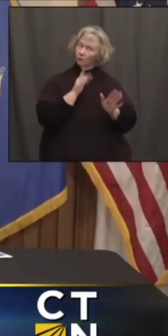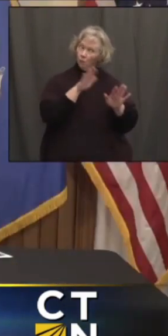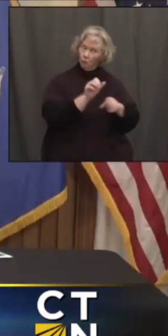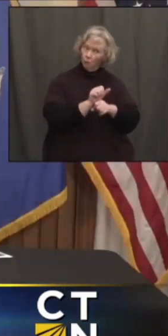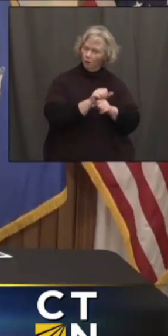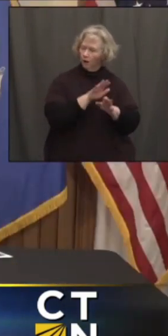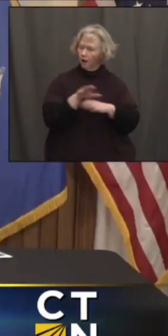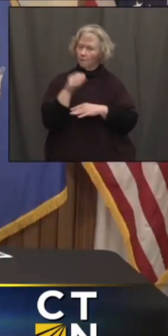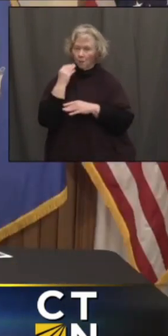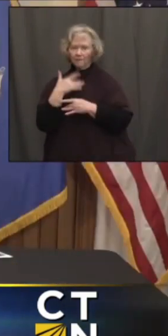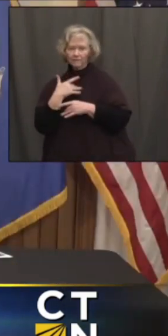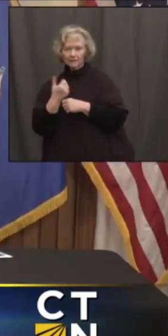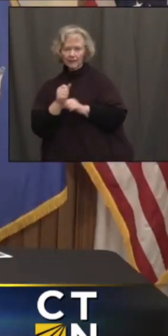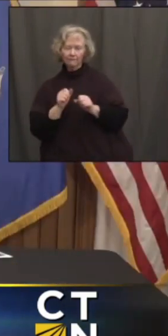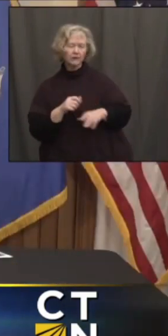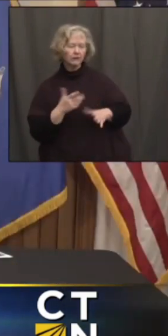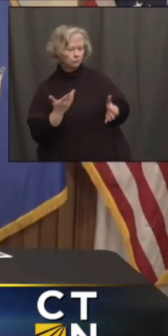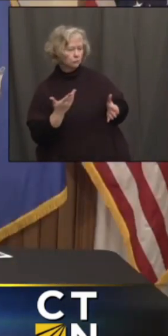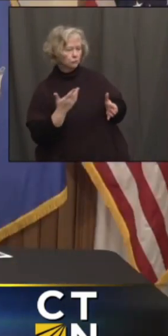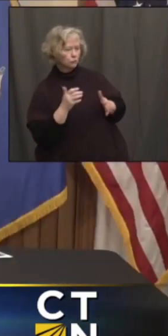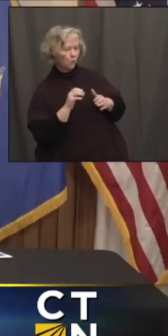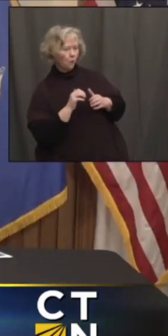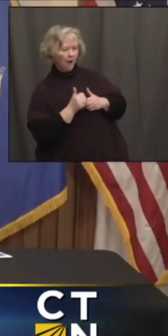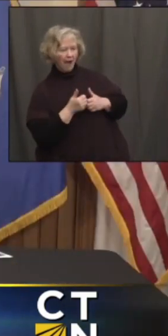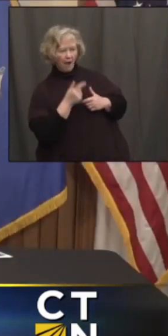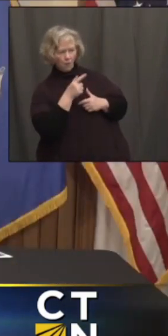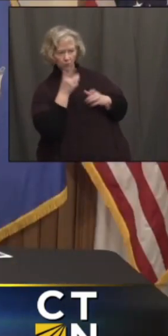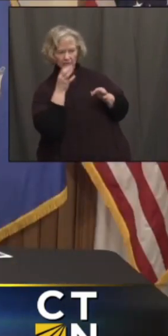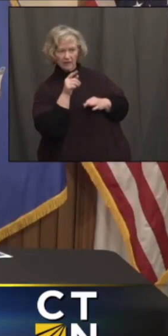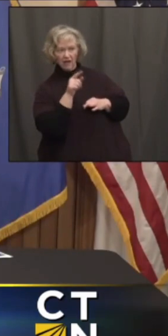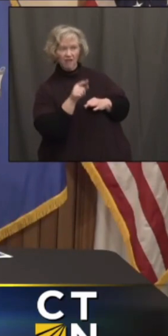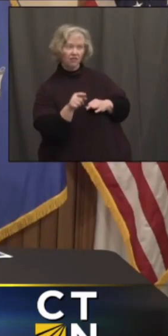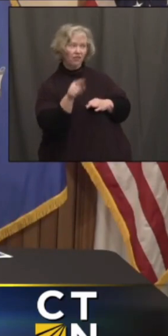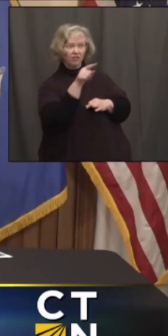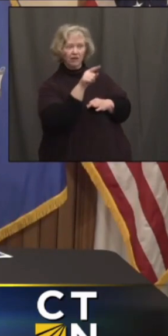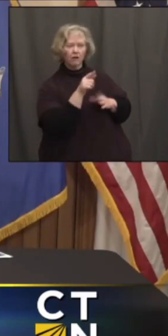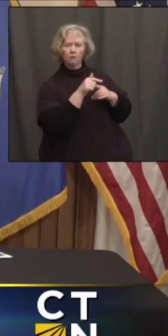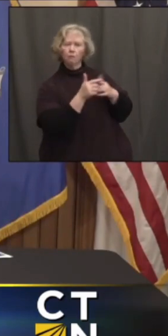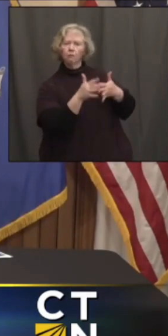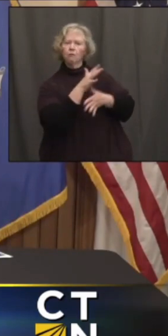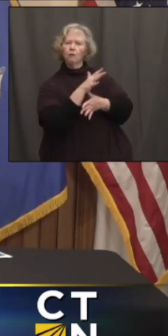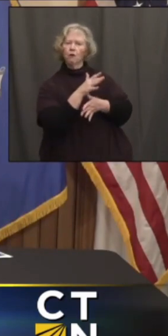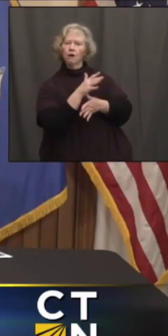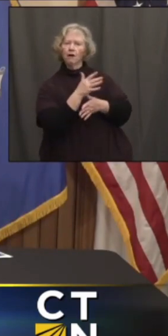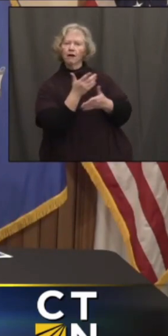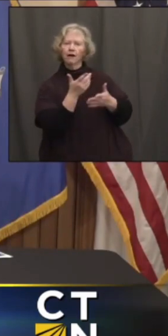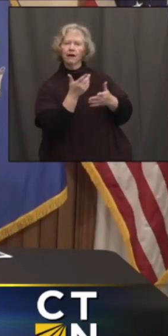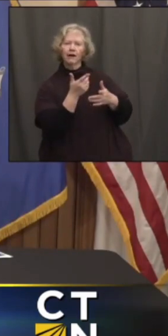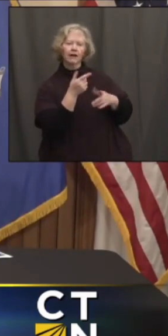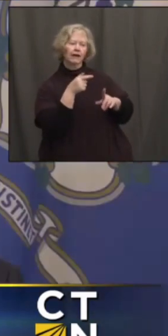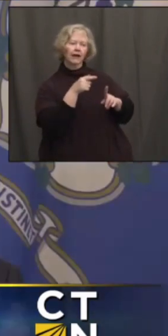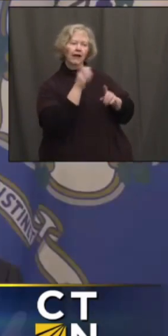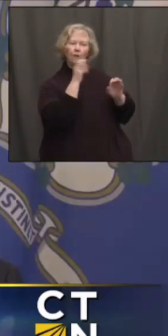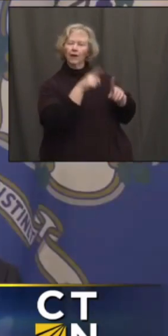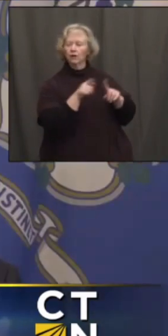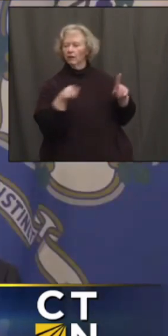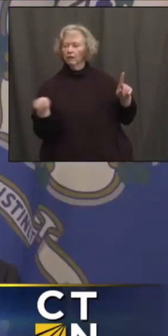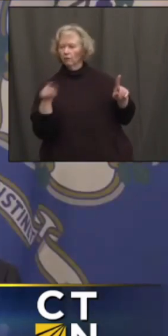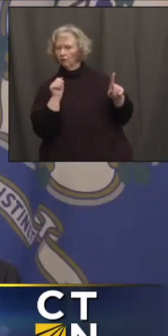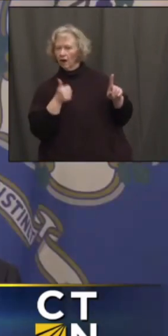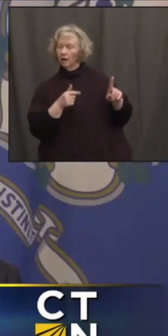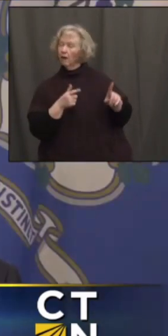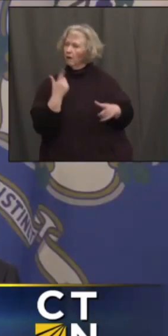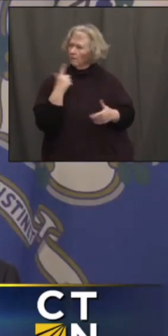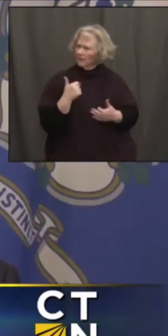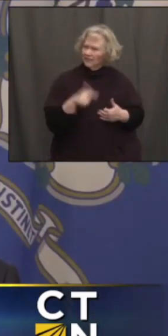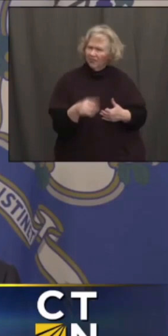So I guess the question is, what makes all of these other industries different from education? I just think it's absolutely vital for